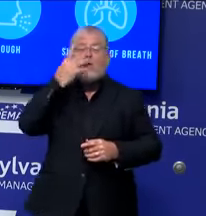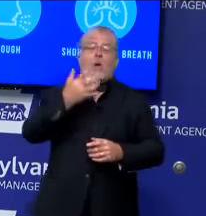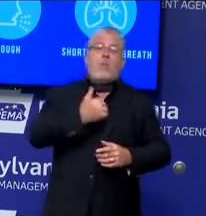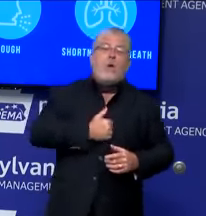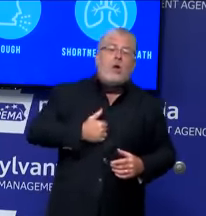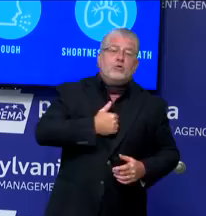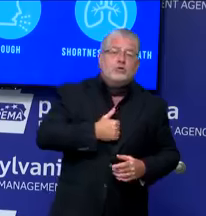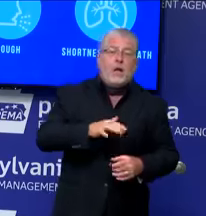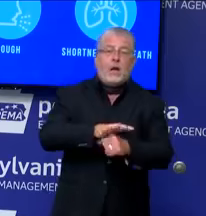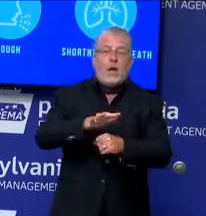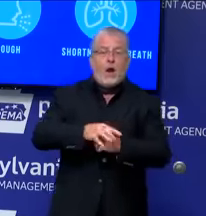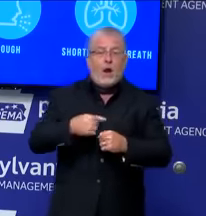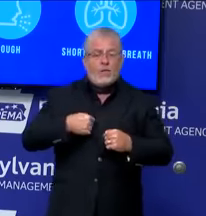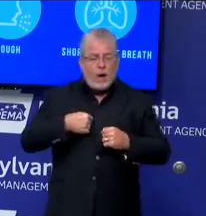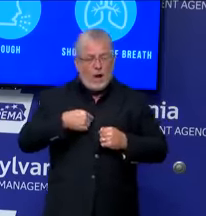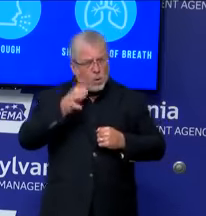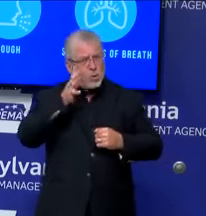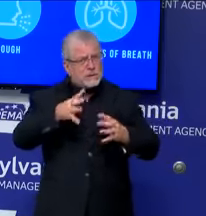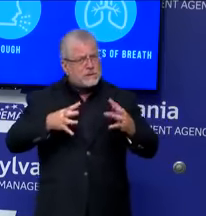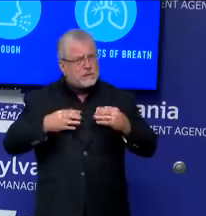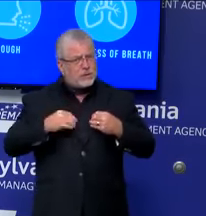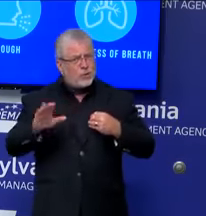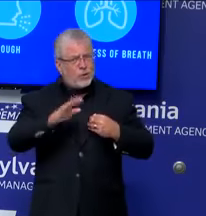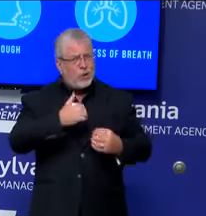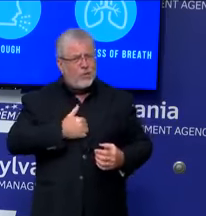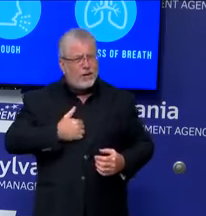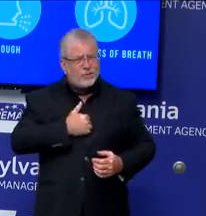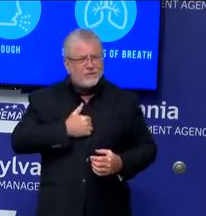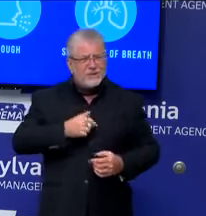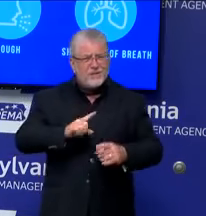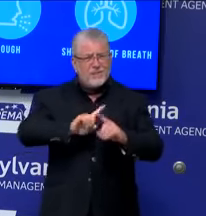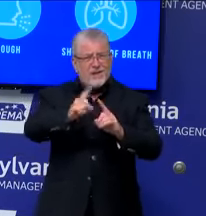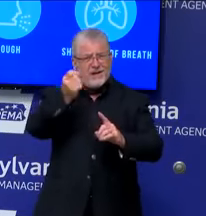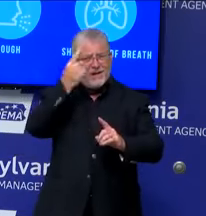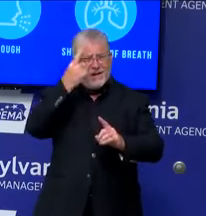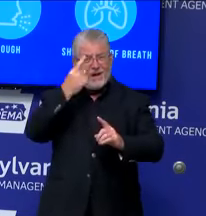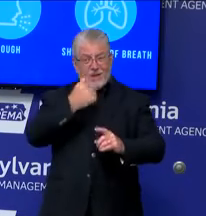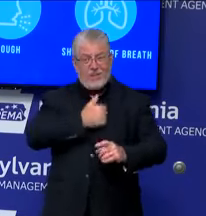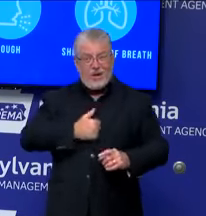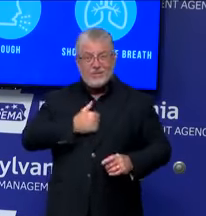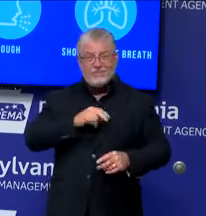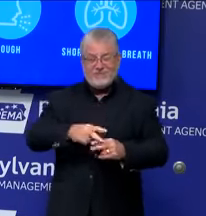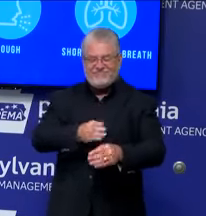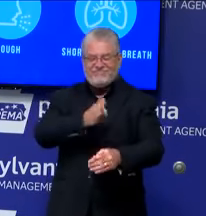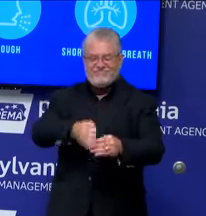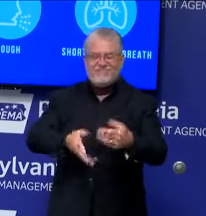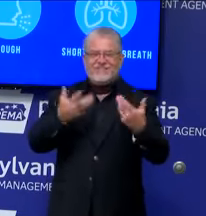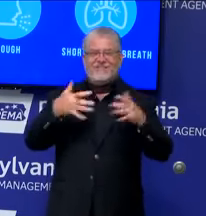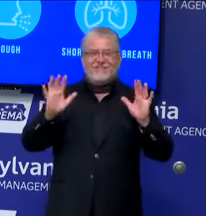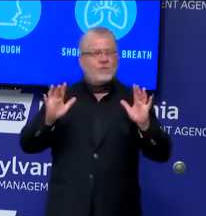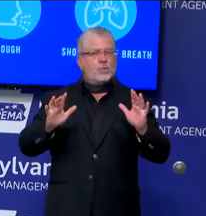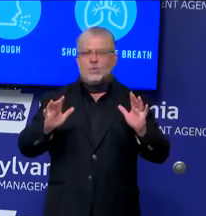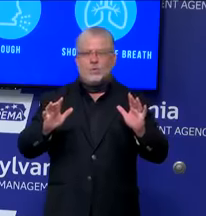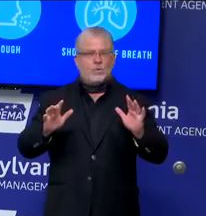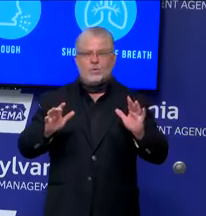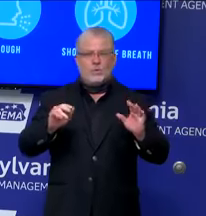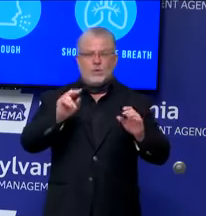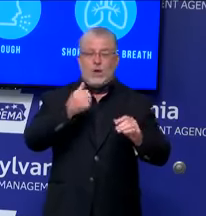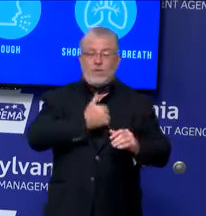then I accept your apologies. But an apology is the beginning, not the end, of the conversation.